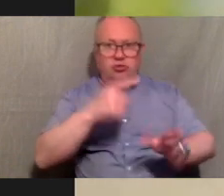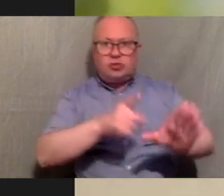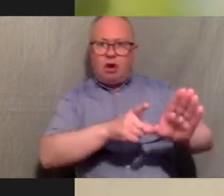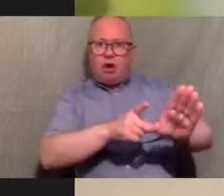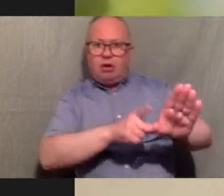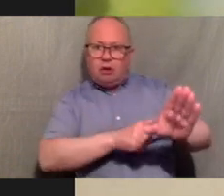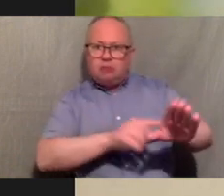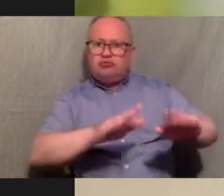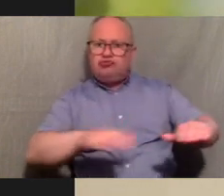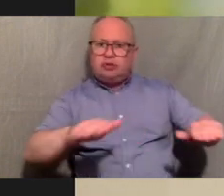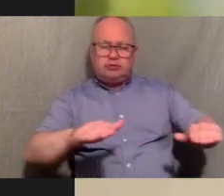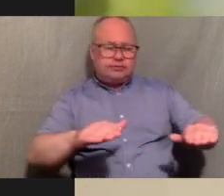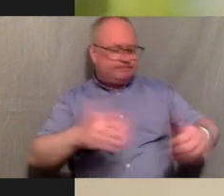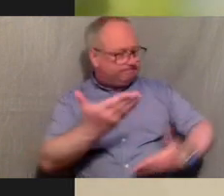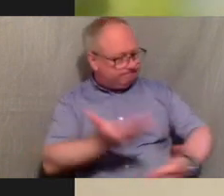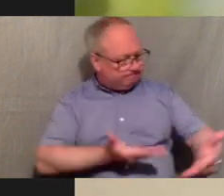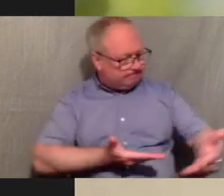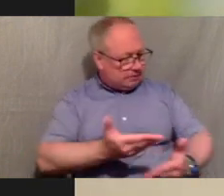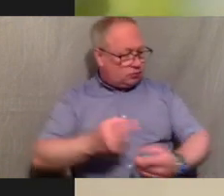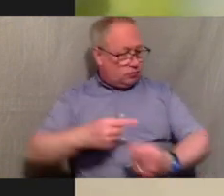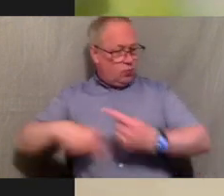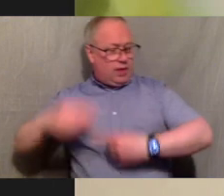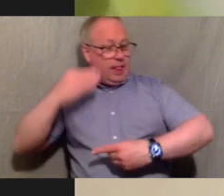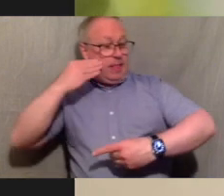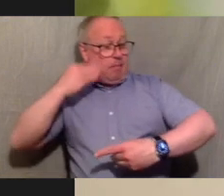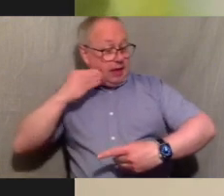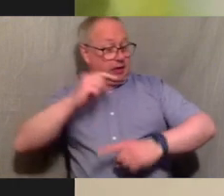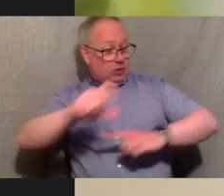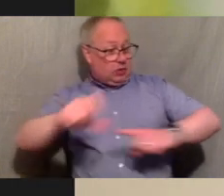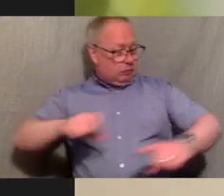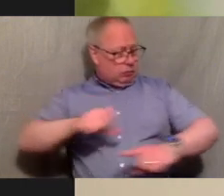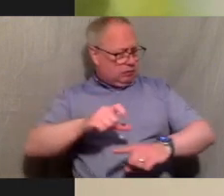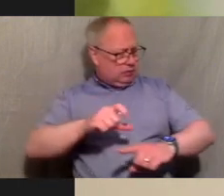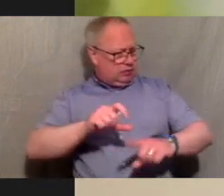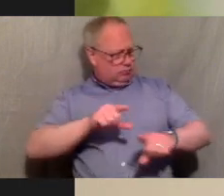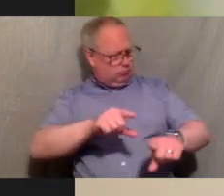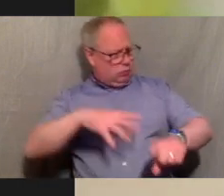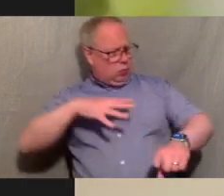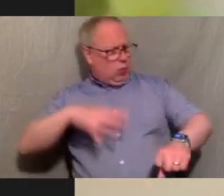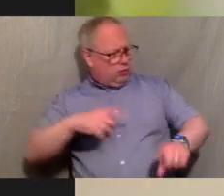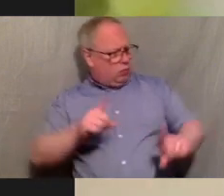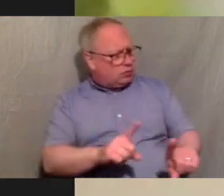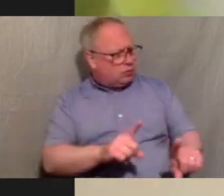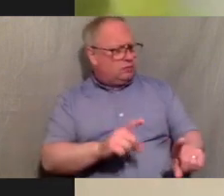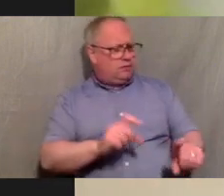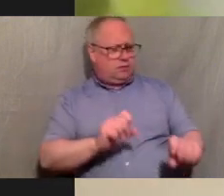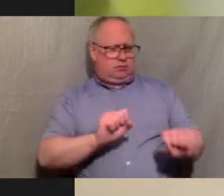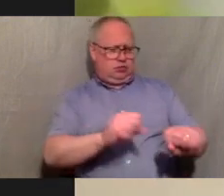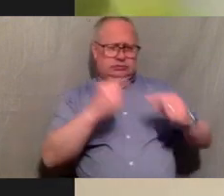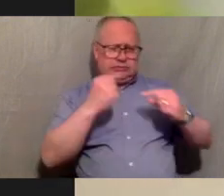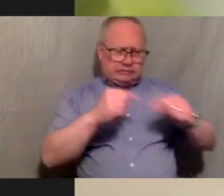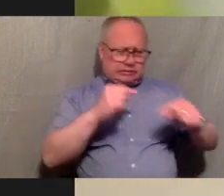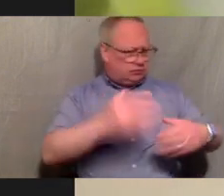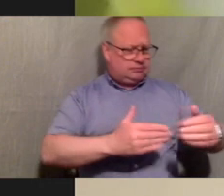discussing what the black community in the schools feel like they would kind of like for their teachers to address and because even i feel like when i was in school if i